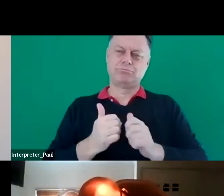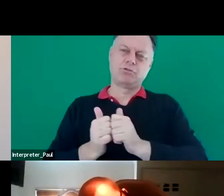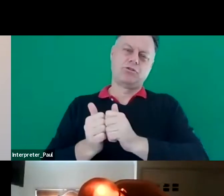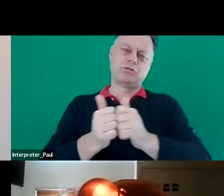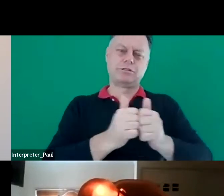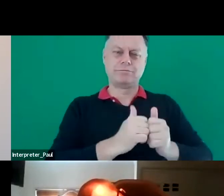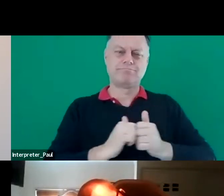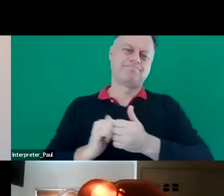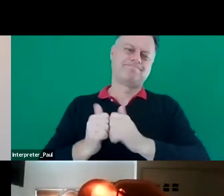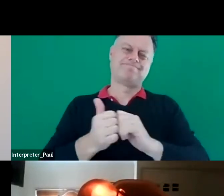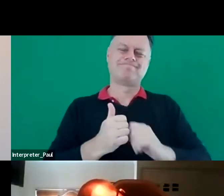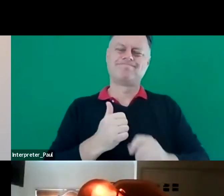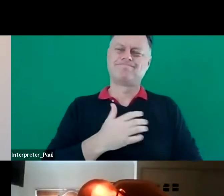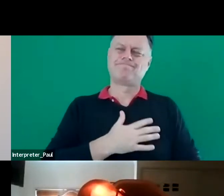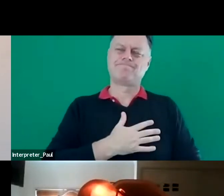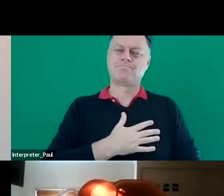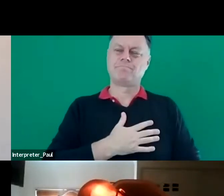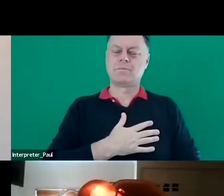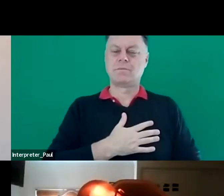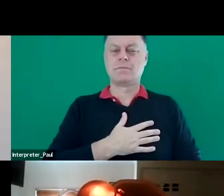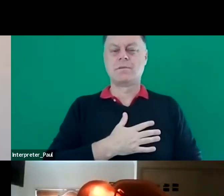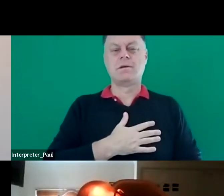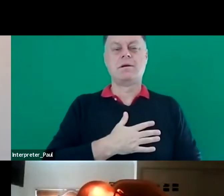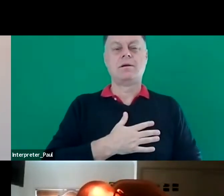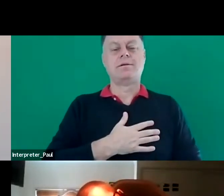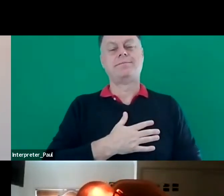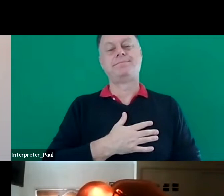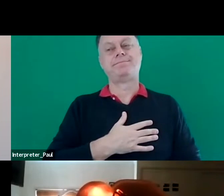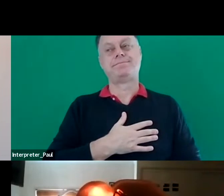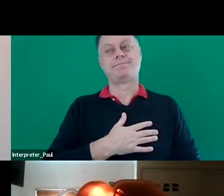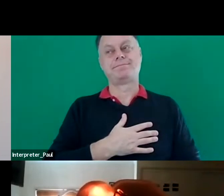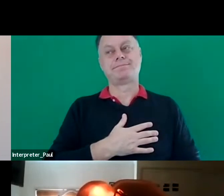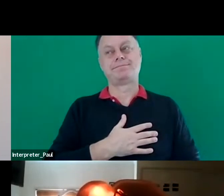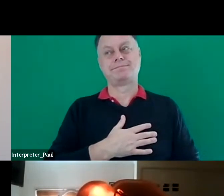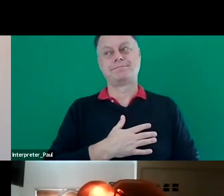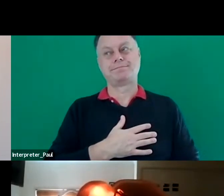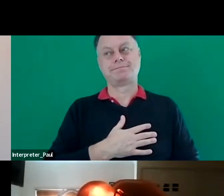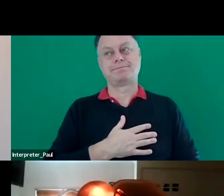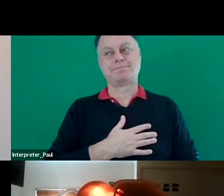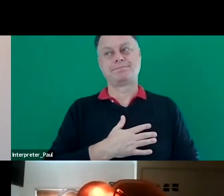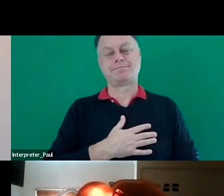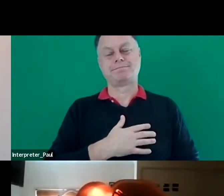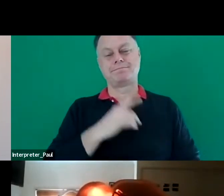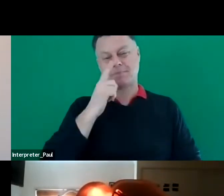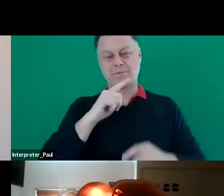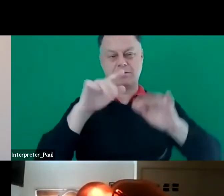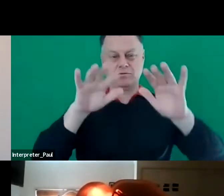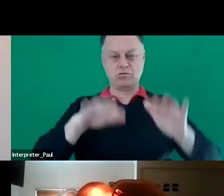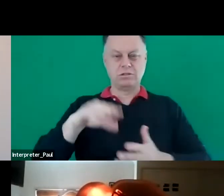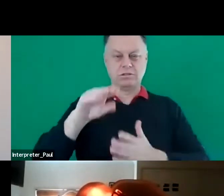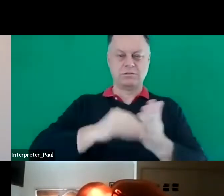the impact of that, the contribution that all made both at the hearing and in submissions that you have made